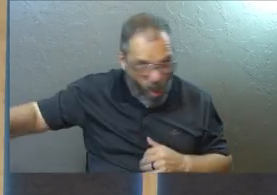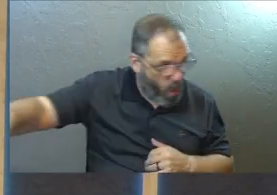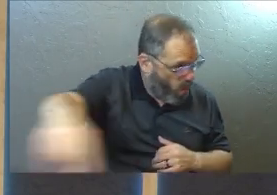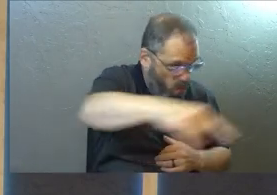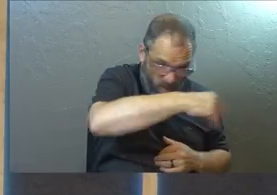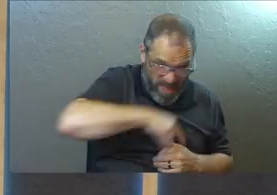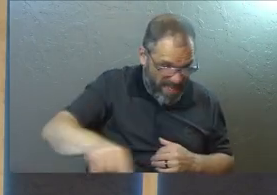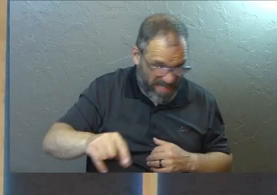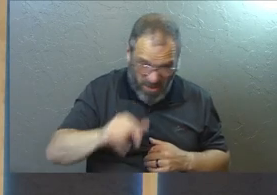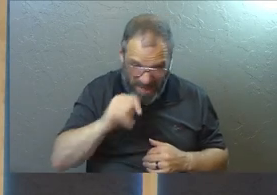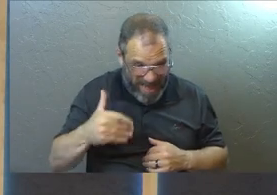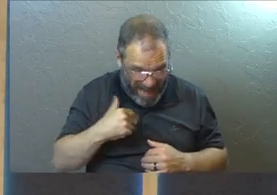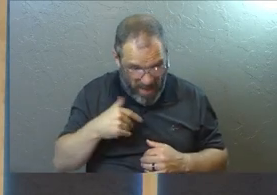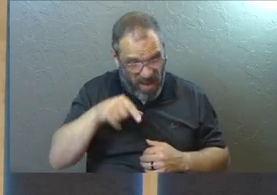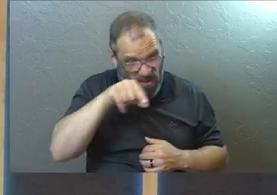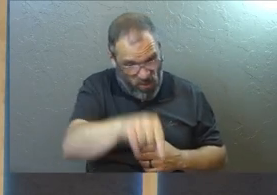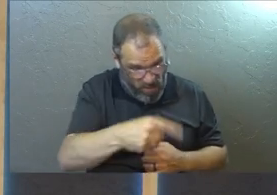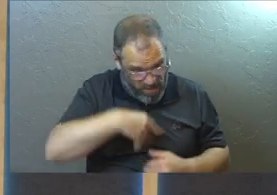rest, this is enough.